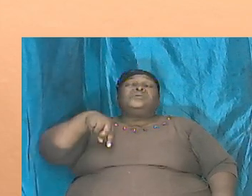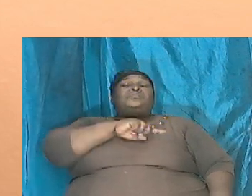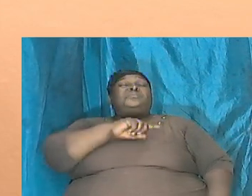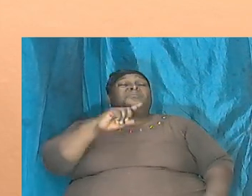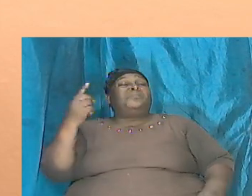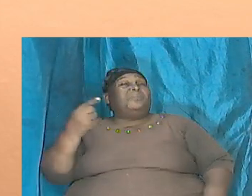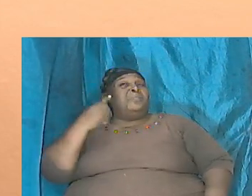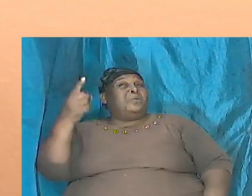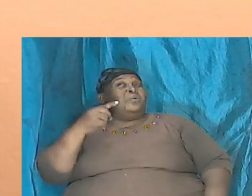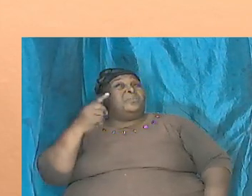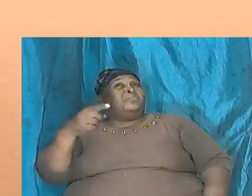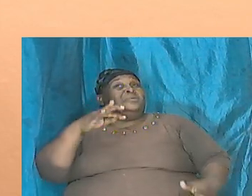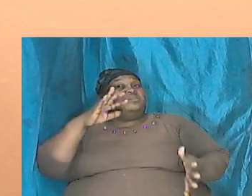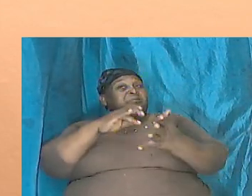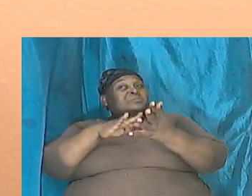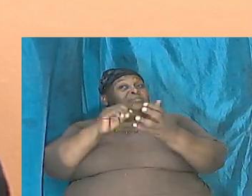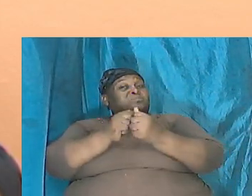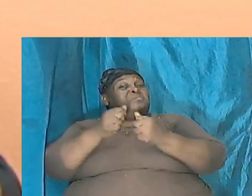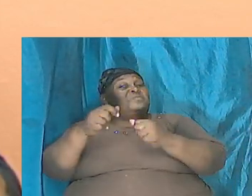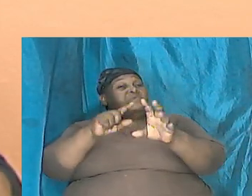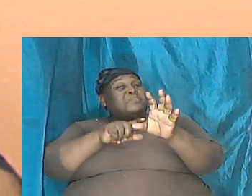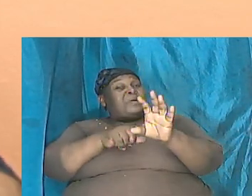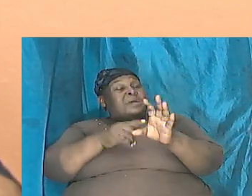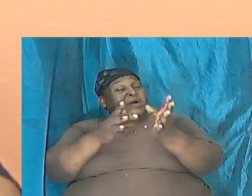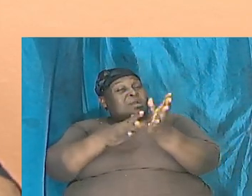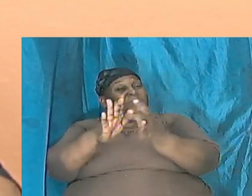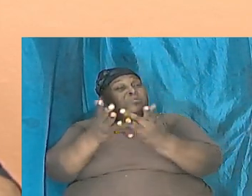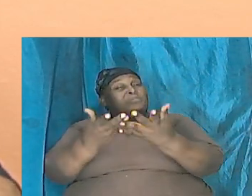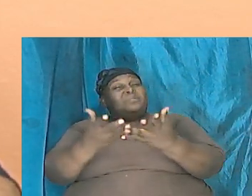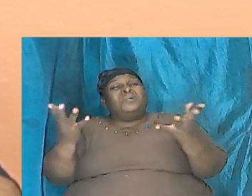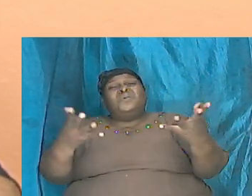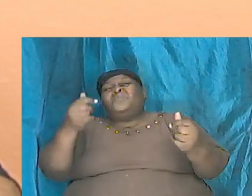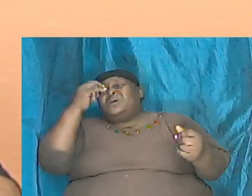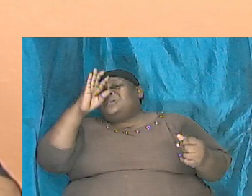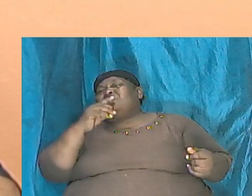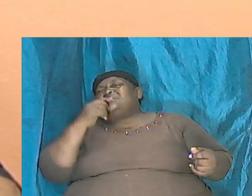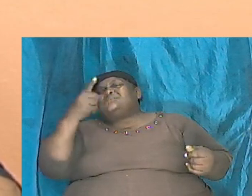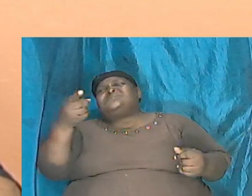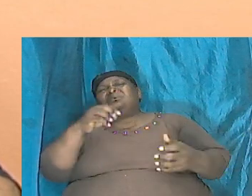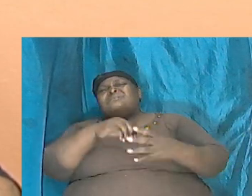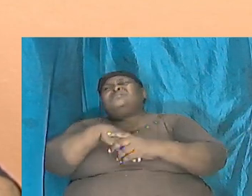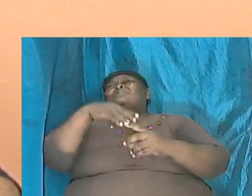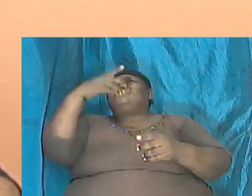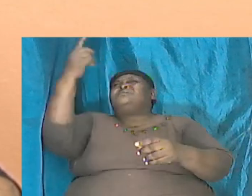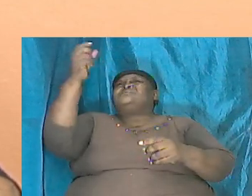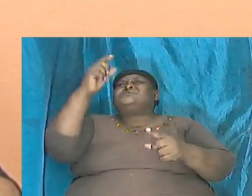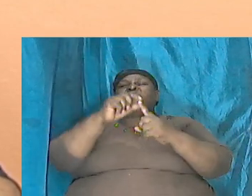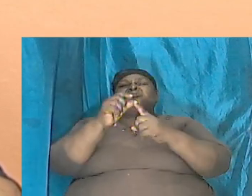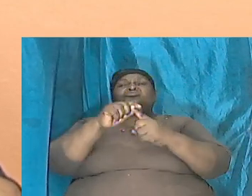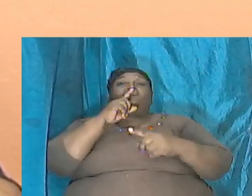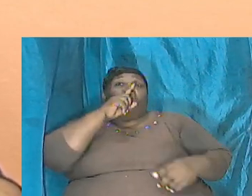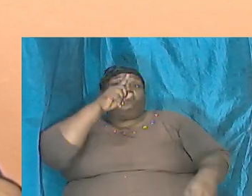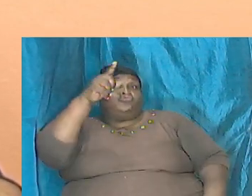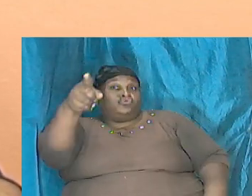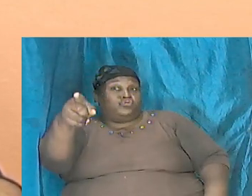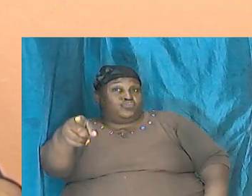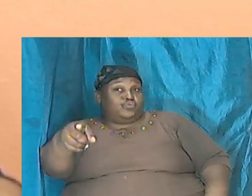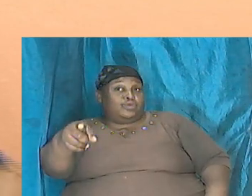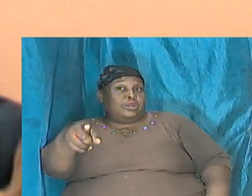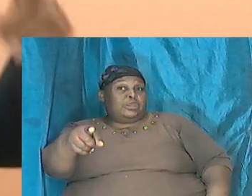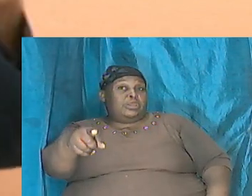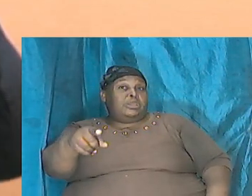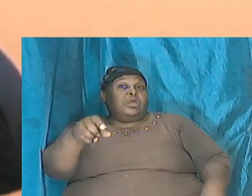because what God says in His Word, I can surely advise